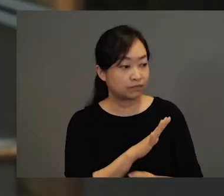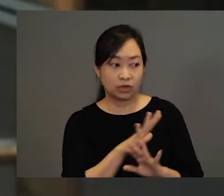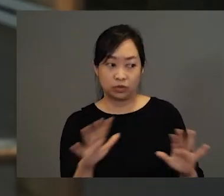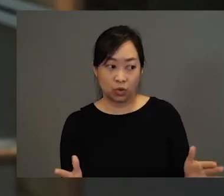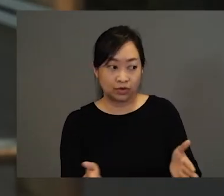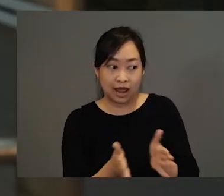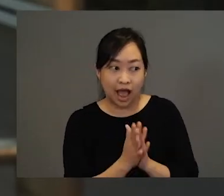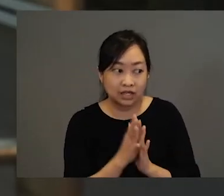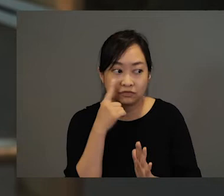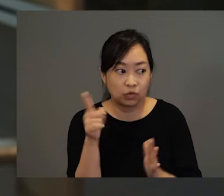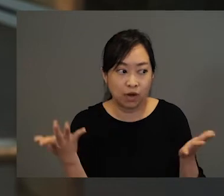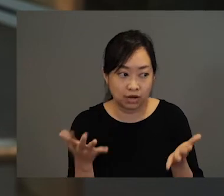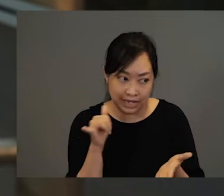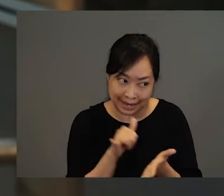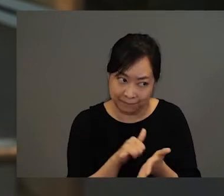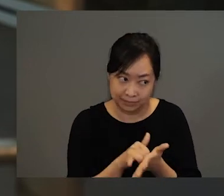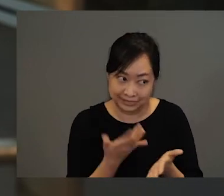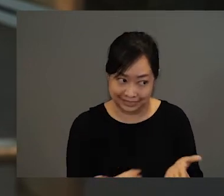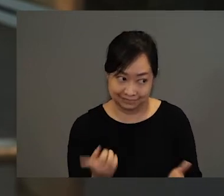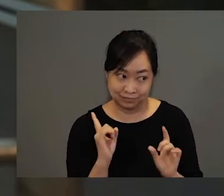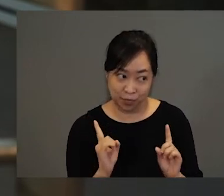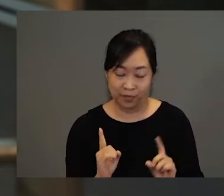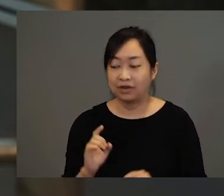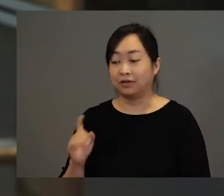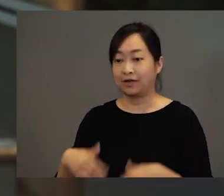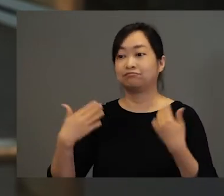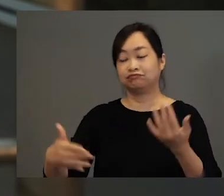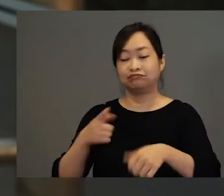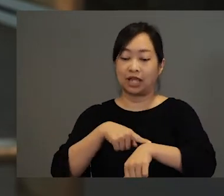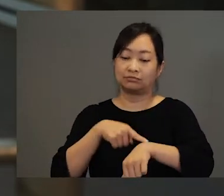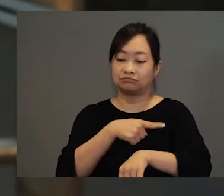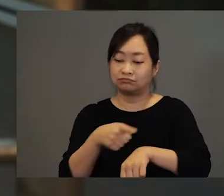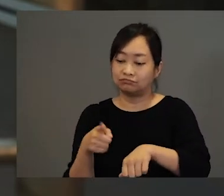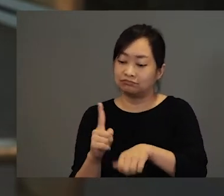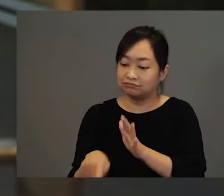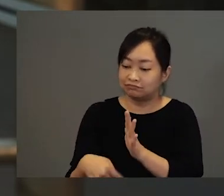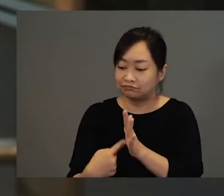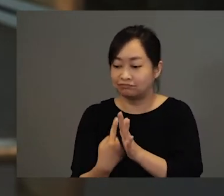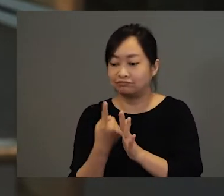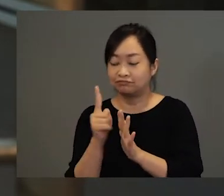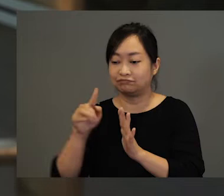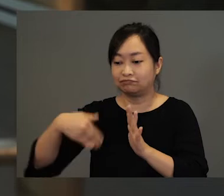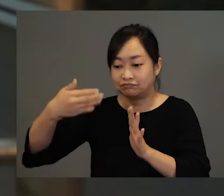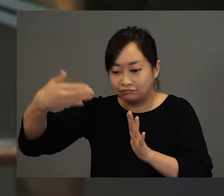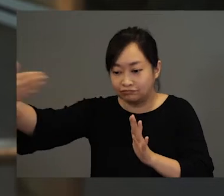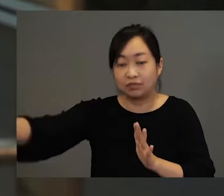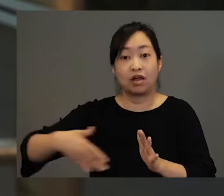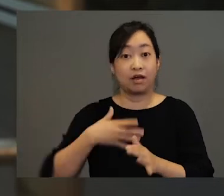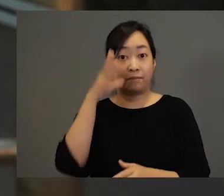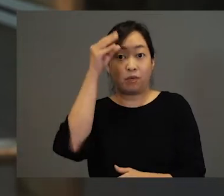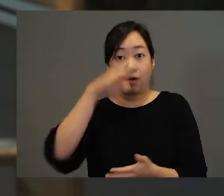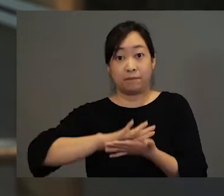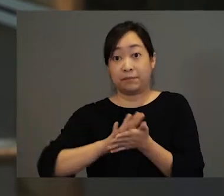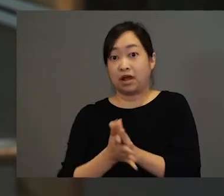not to ask for anything impossible. Well, time passed and the little boy became very wealthy